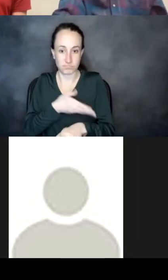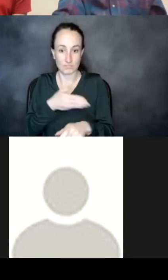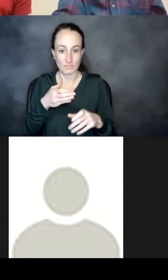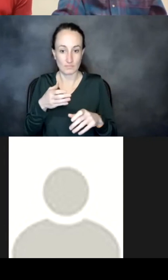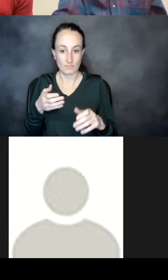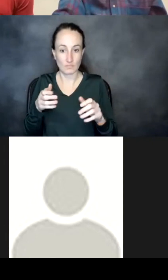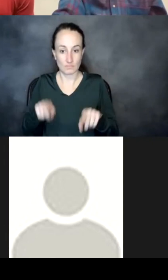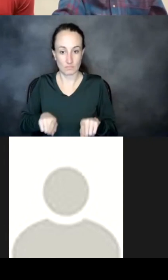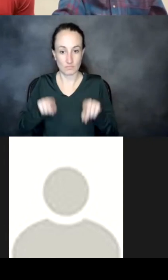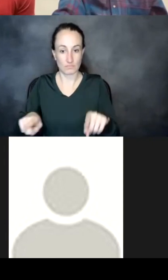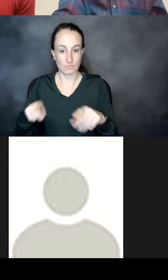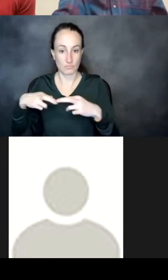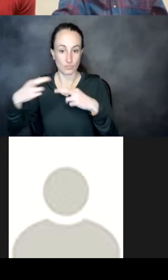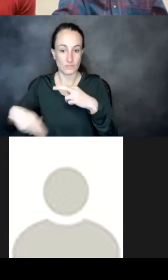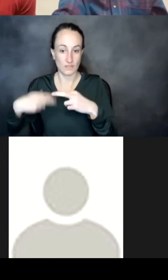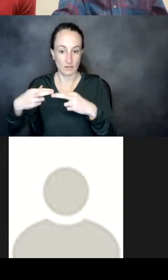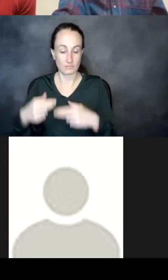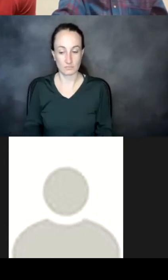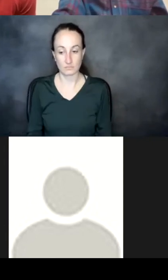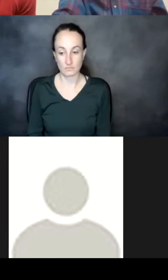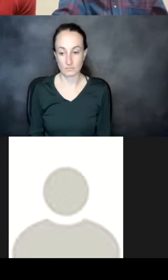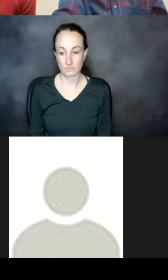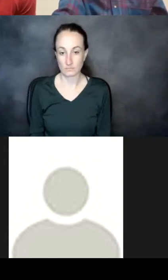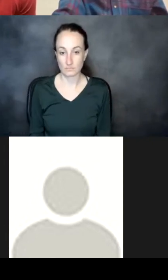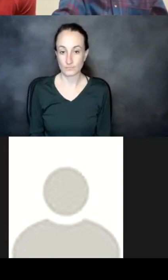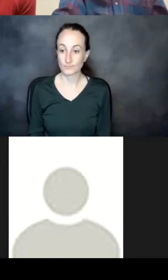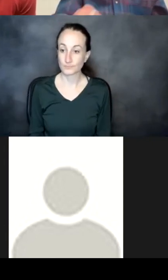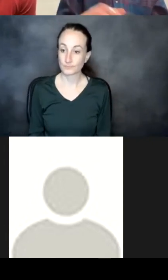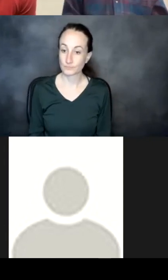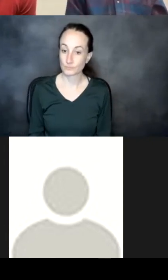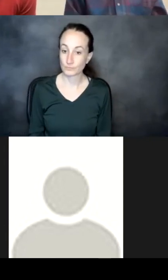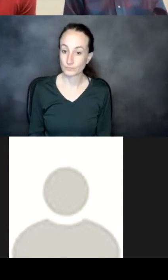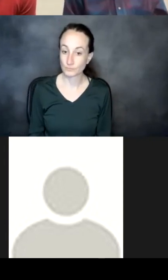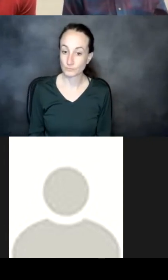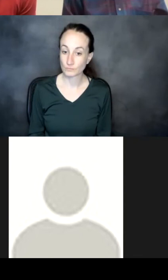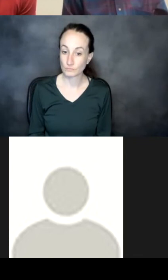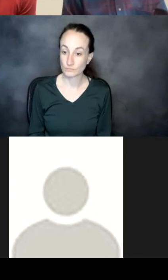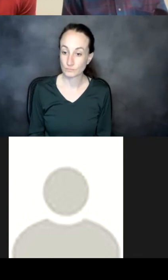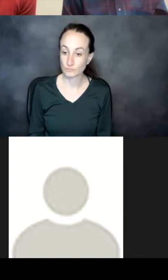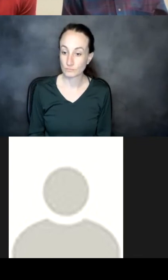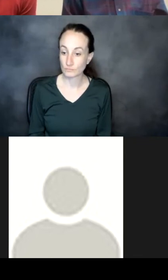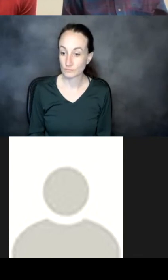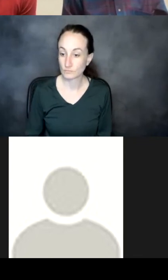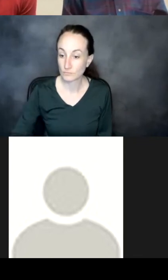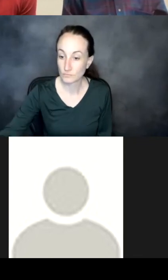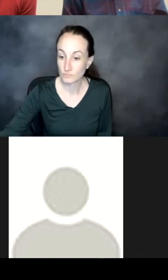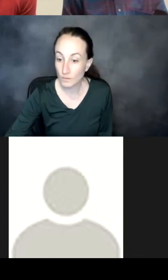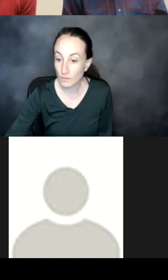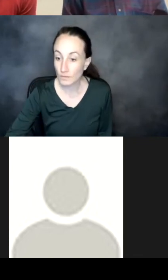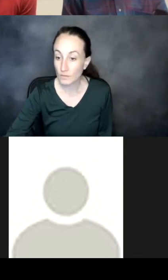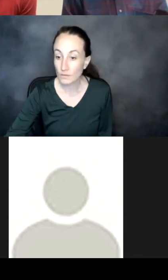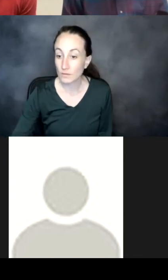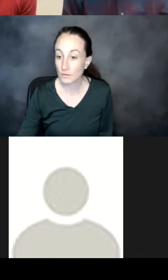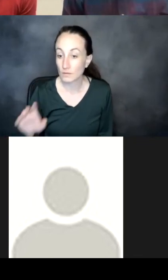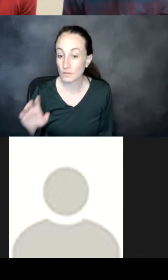let's see you showed some nice biochemical data demonstrating increased